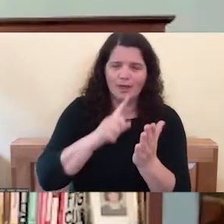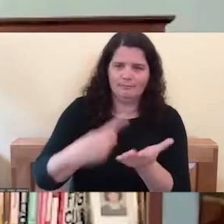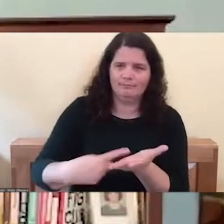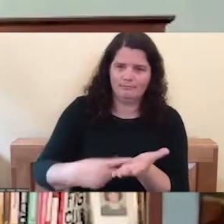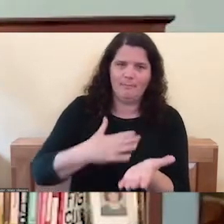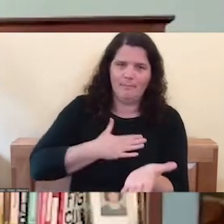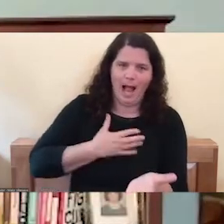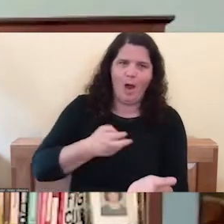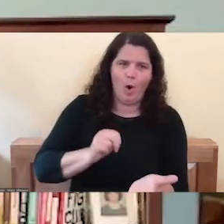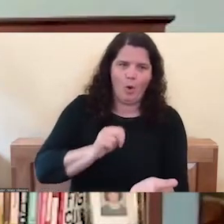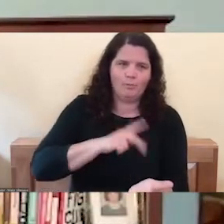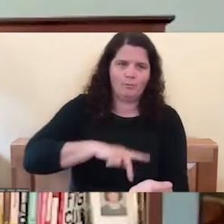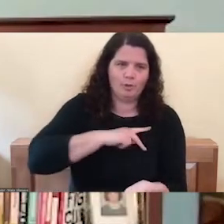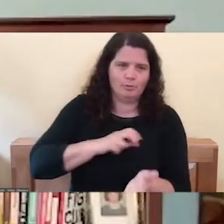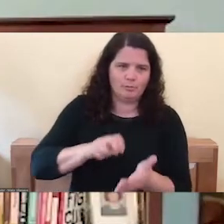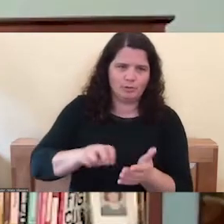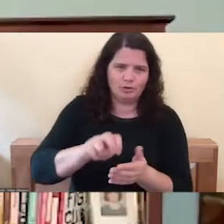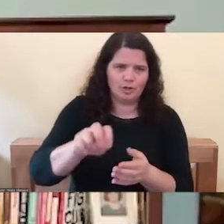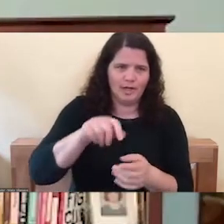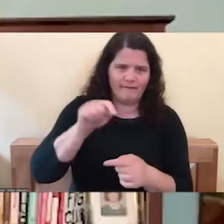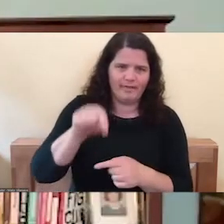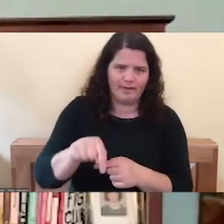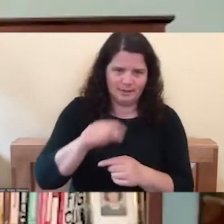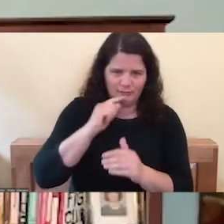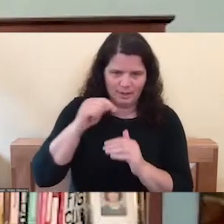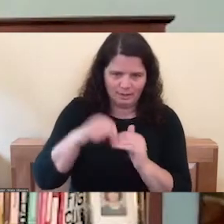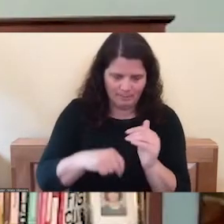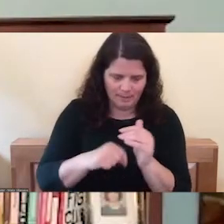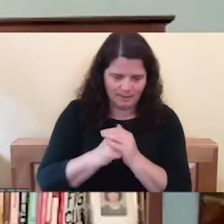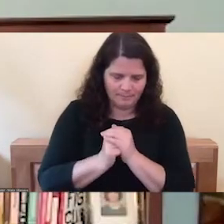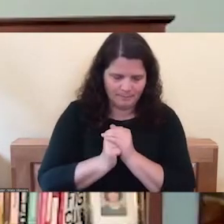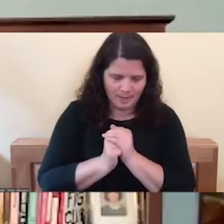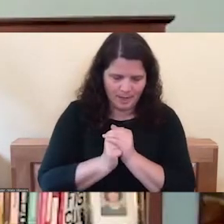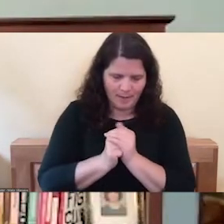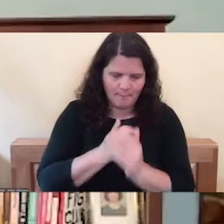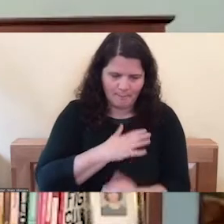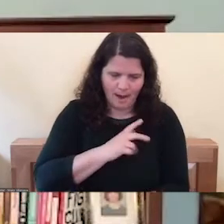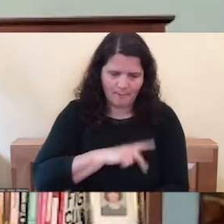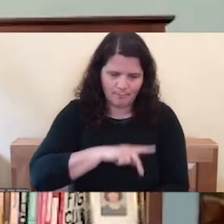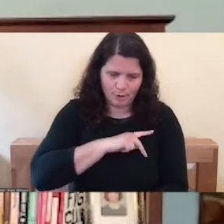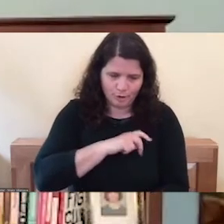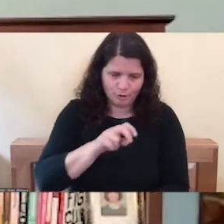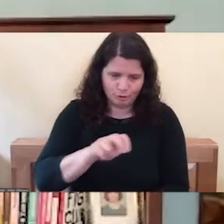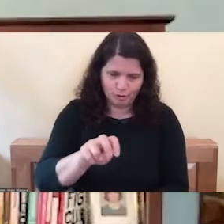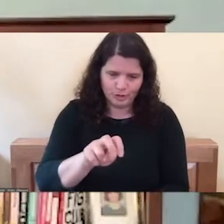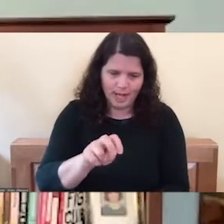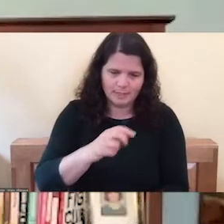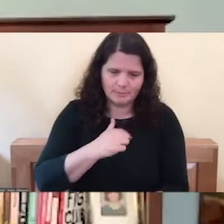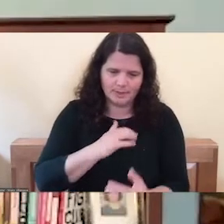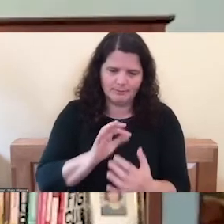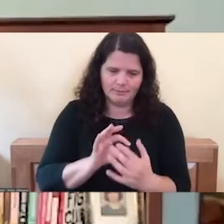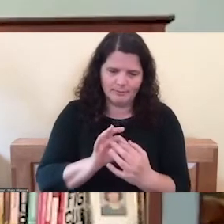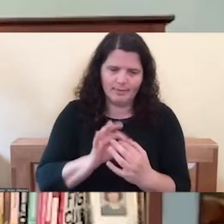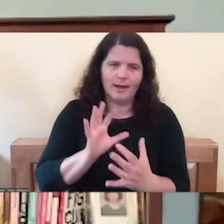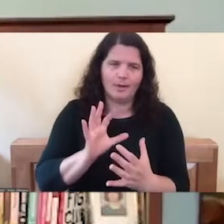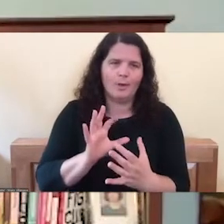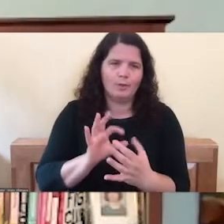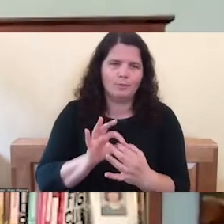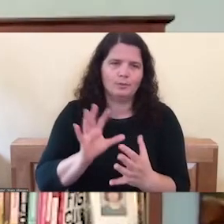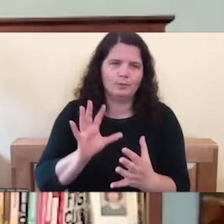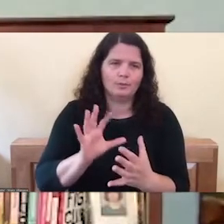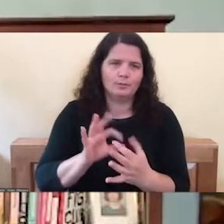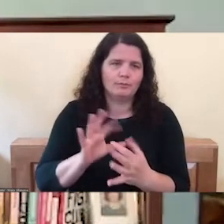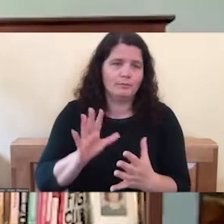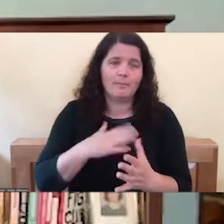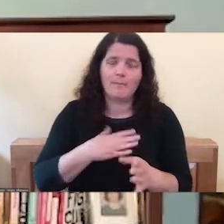more deeply. And my journey, my personal journey has been to let go. I mean, my main meditation practice is